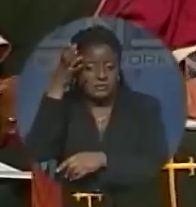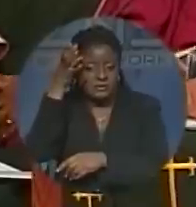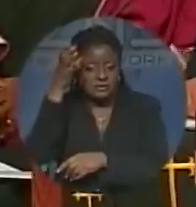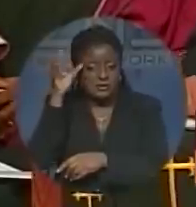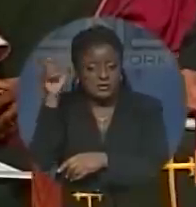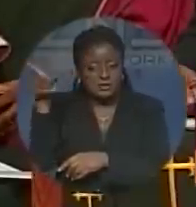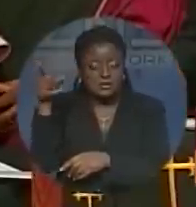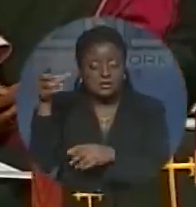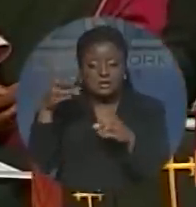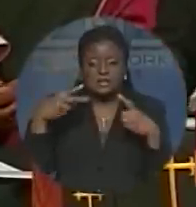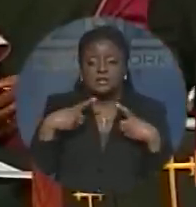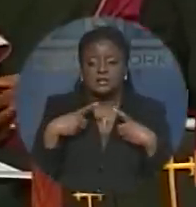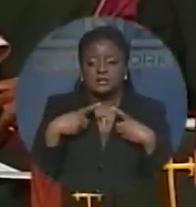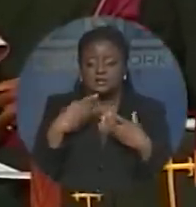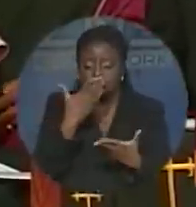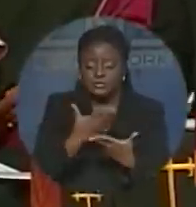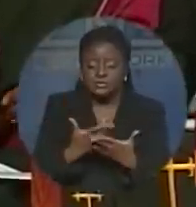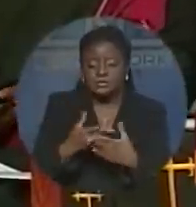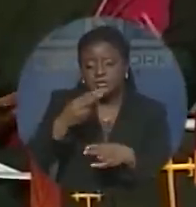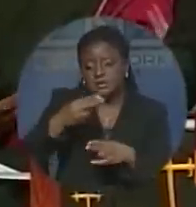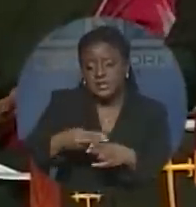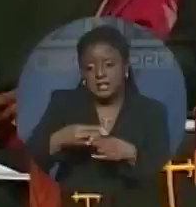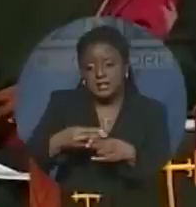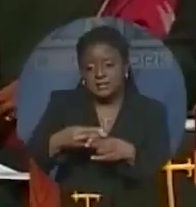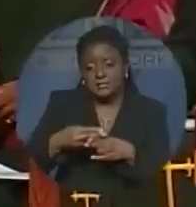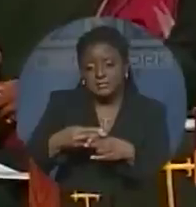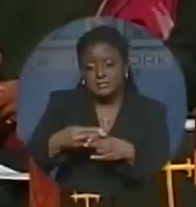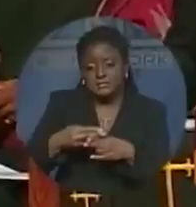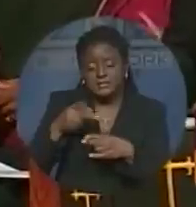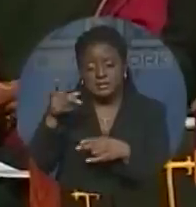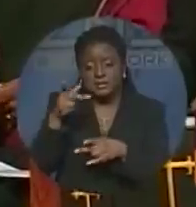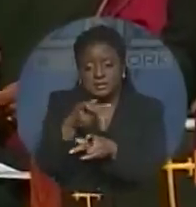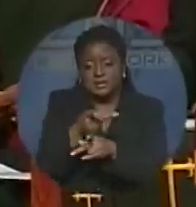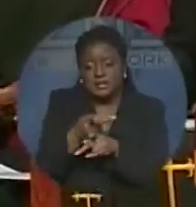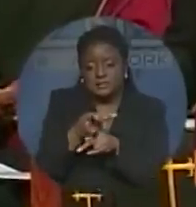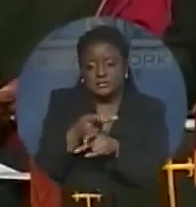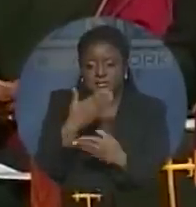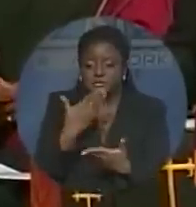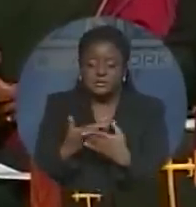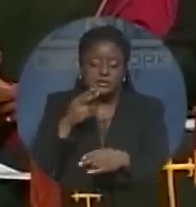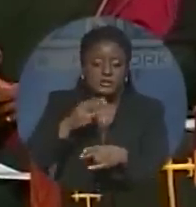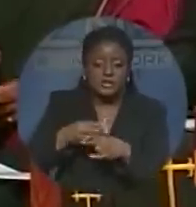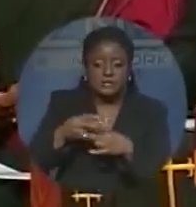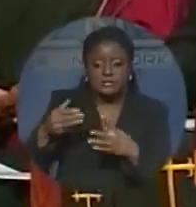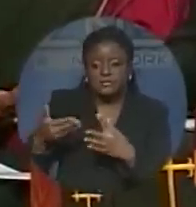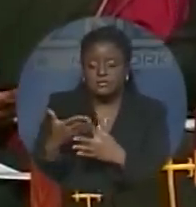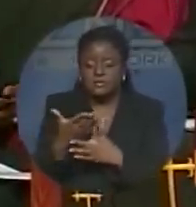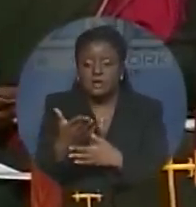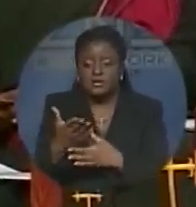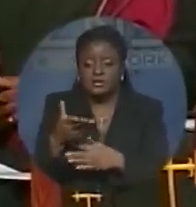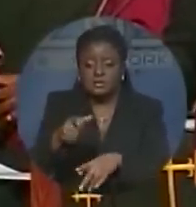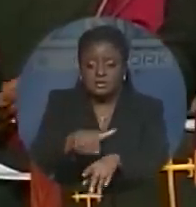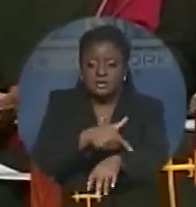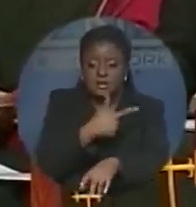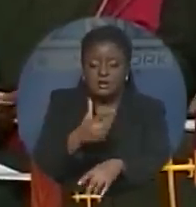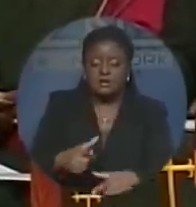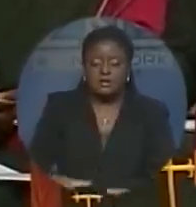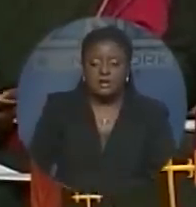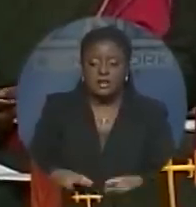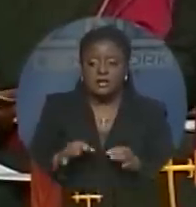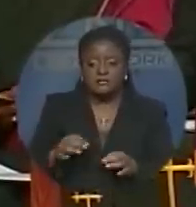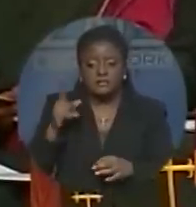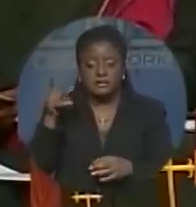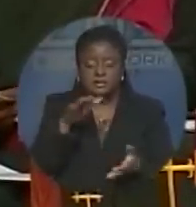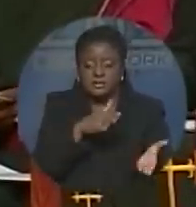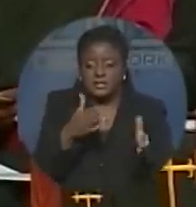and he kept it throughout his long and eventful life. And he died with that good